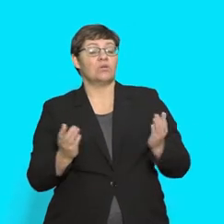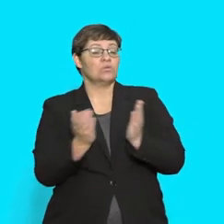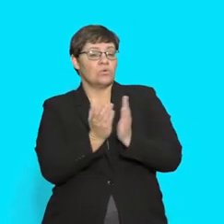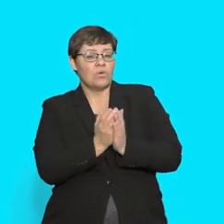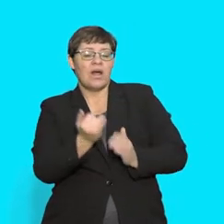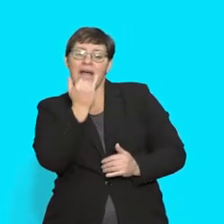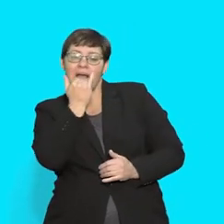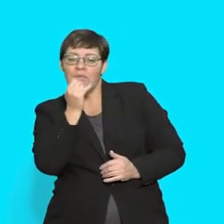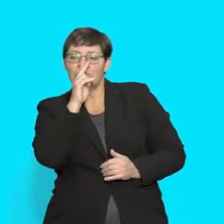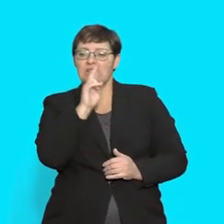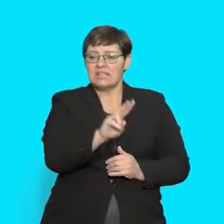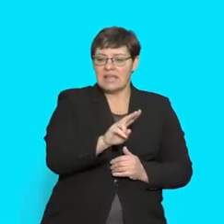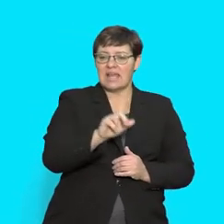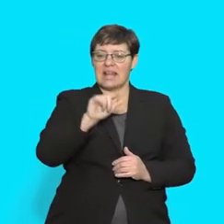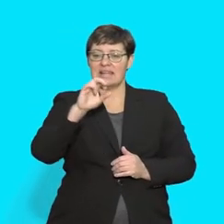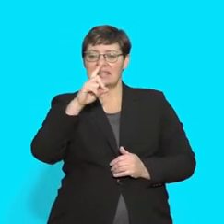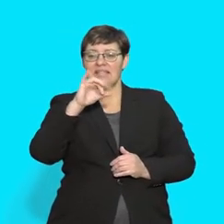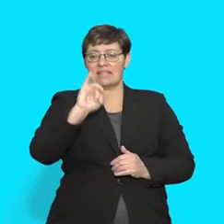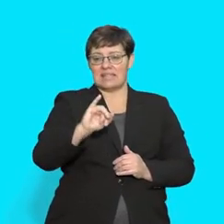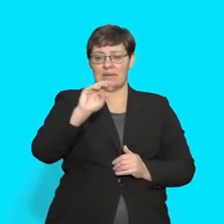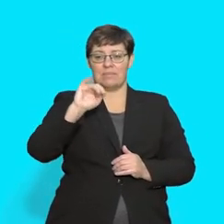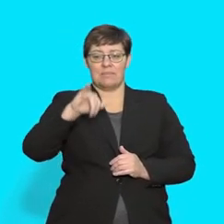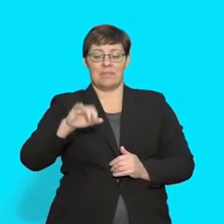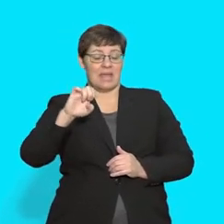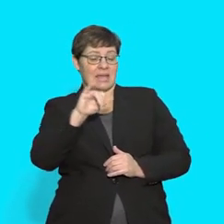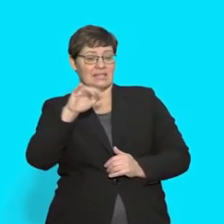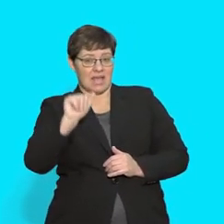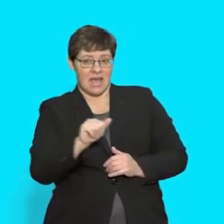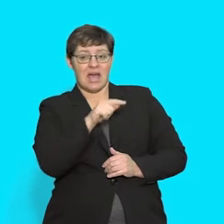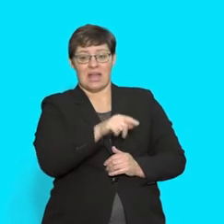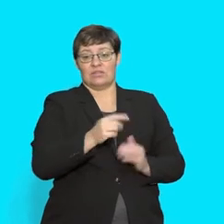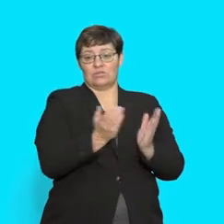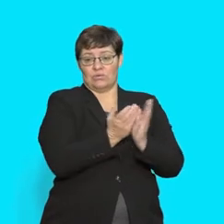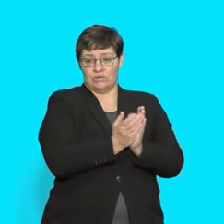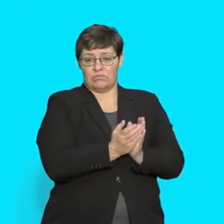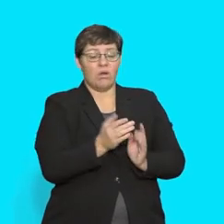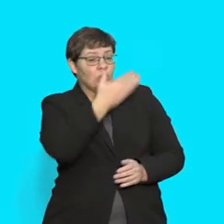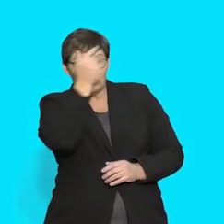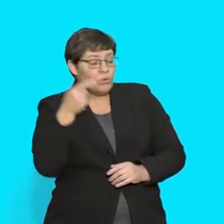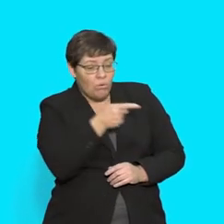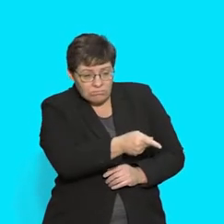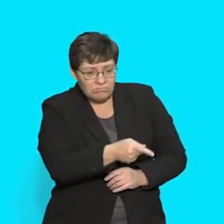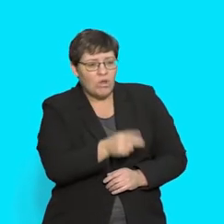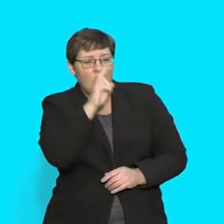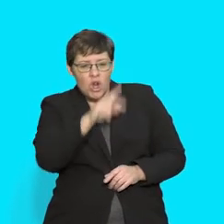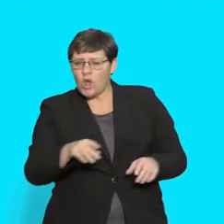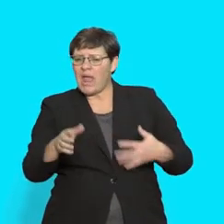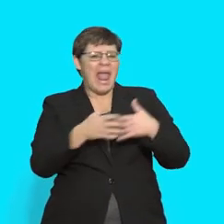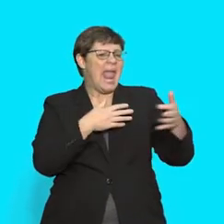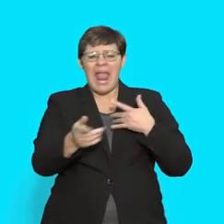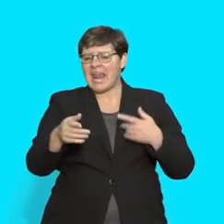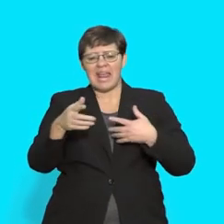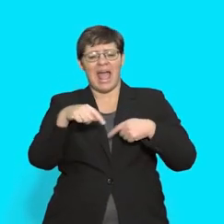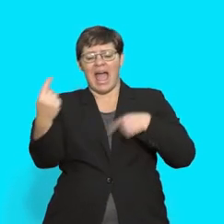glad to see Lindy Miezer at school today. For those of you who don't know her, Lindy looks just like any other